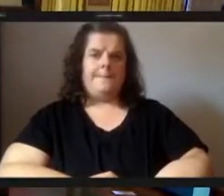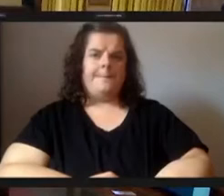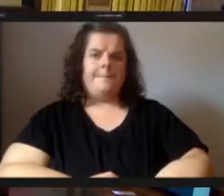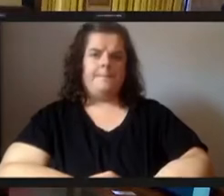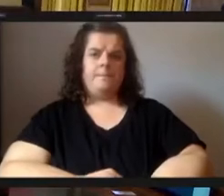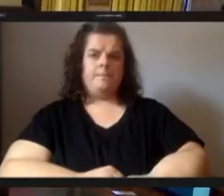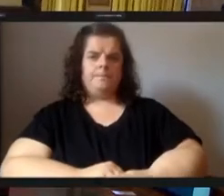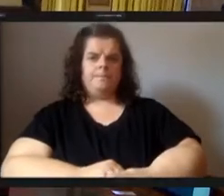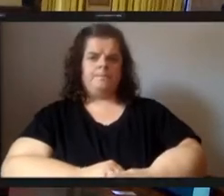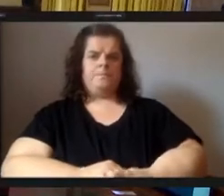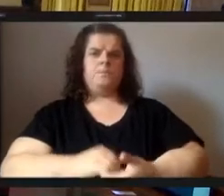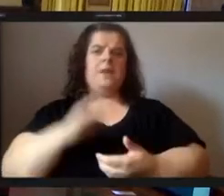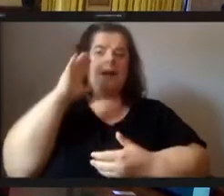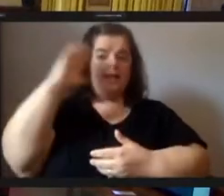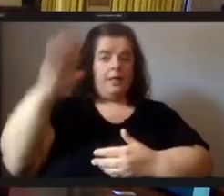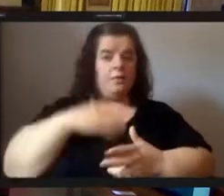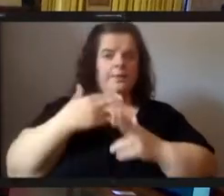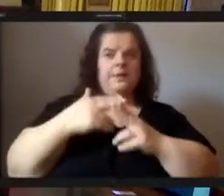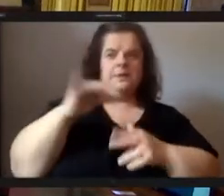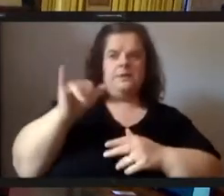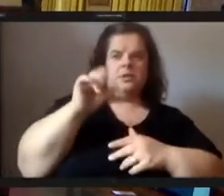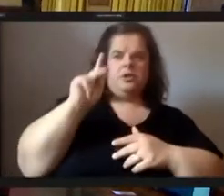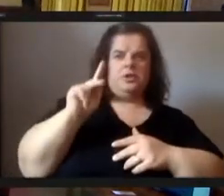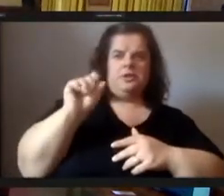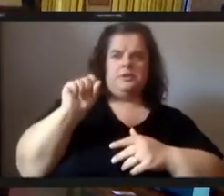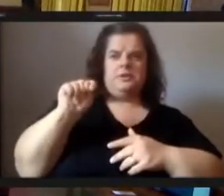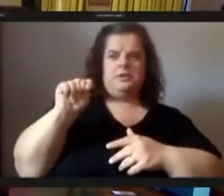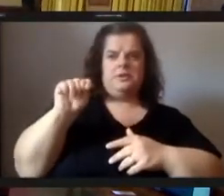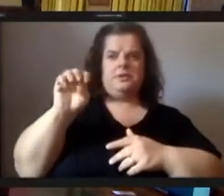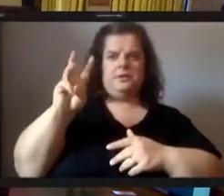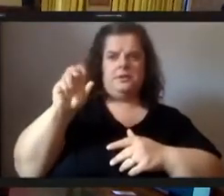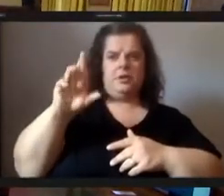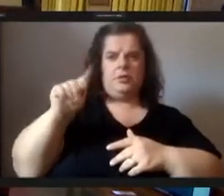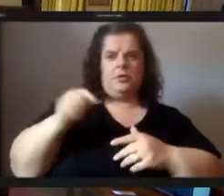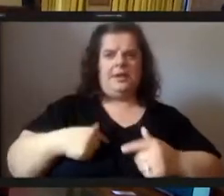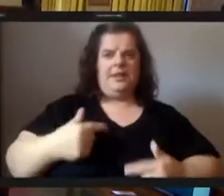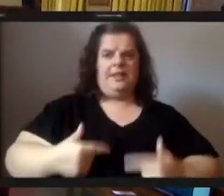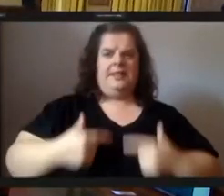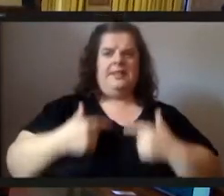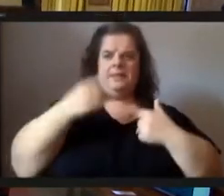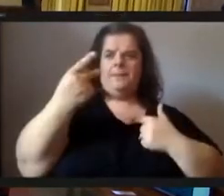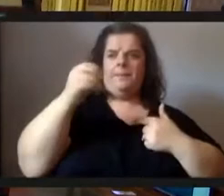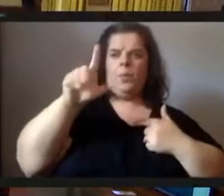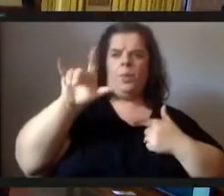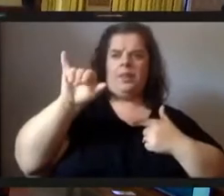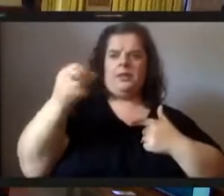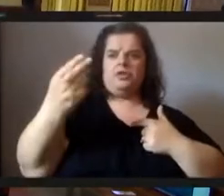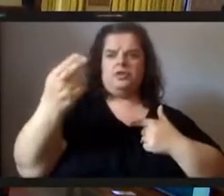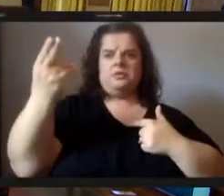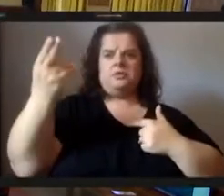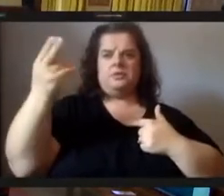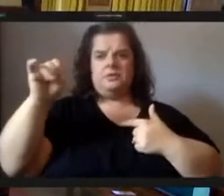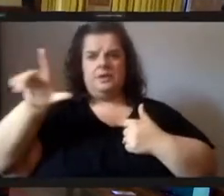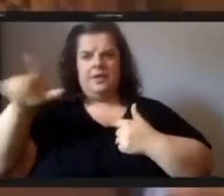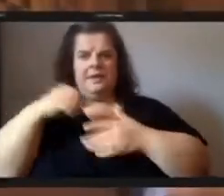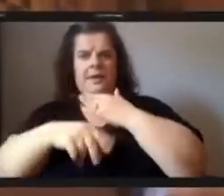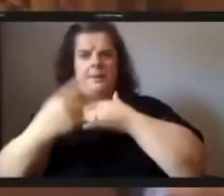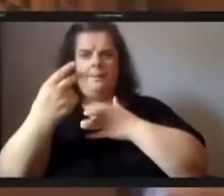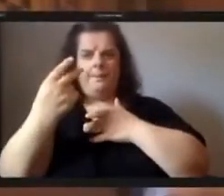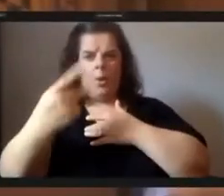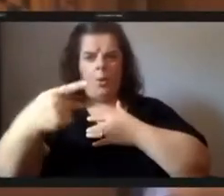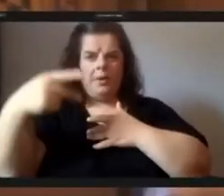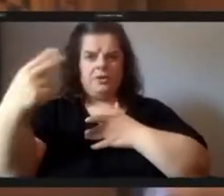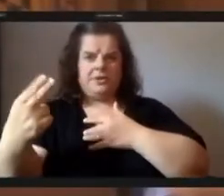uh hello my name is jack stewart i live in polish hill um so in polish hill um